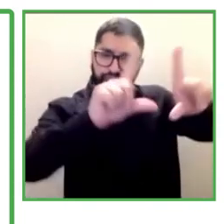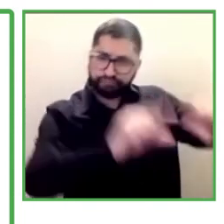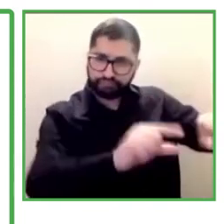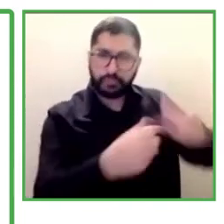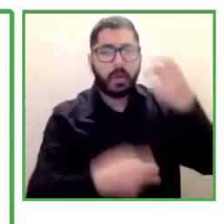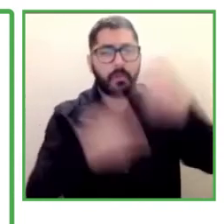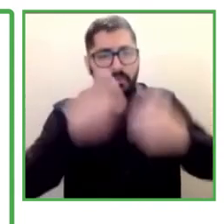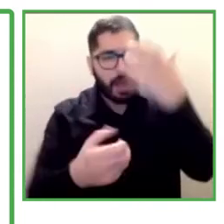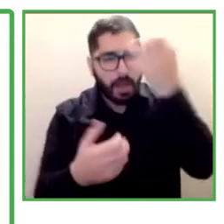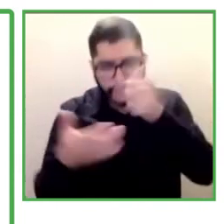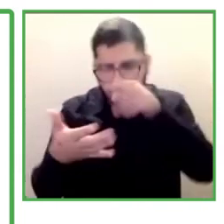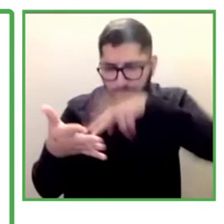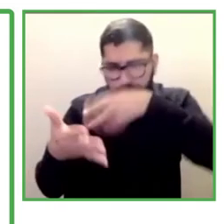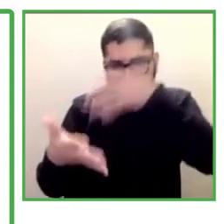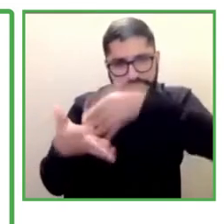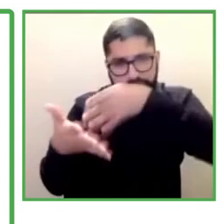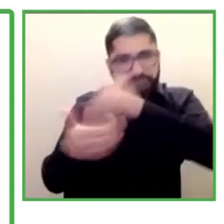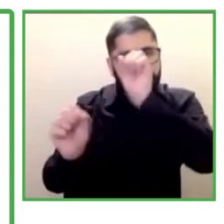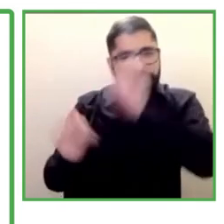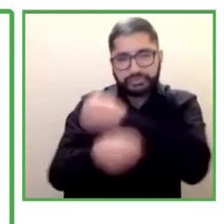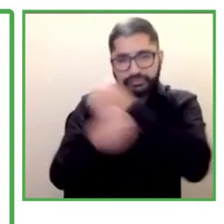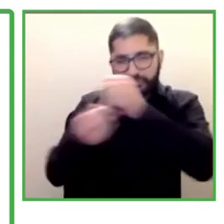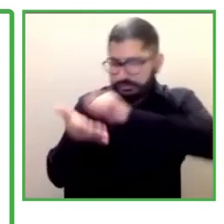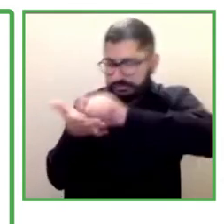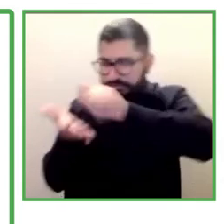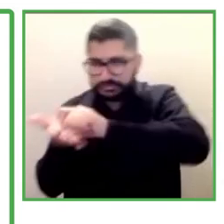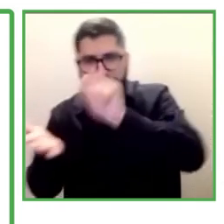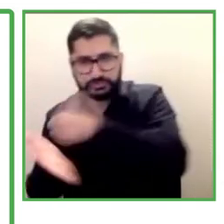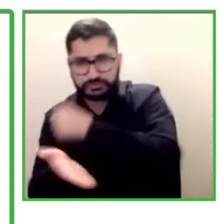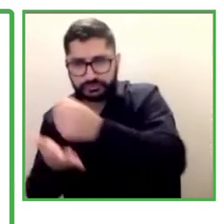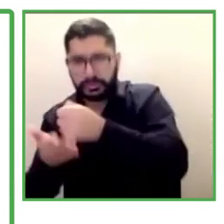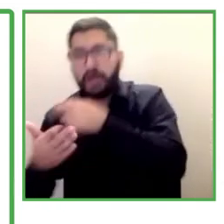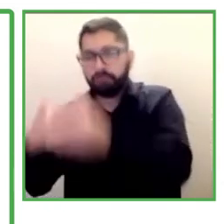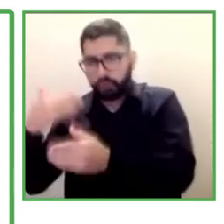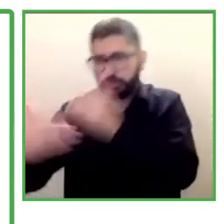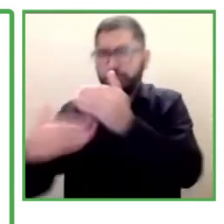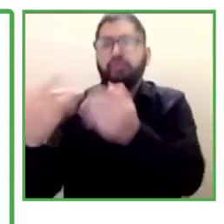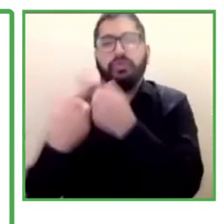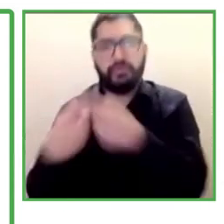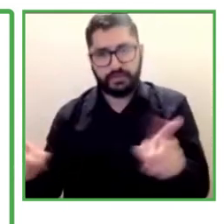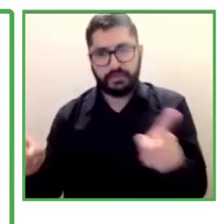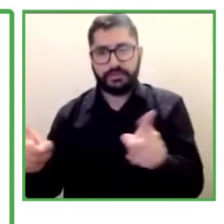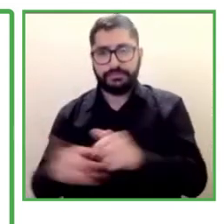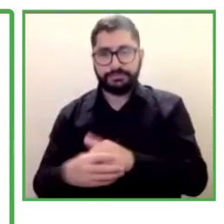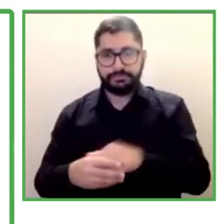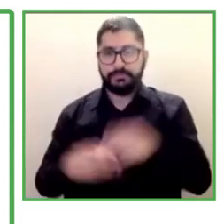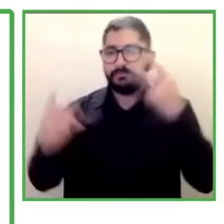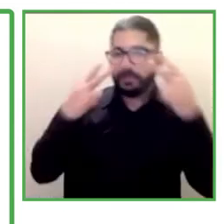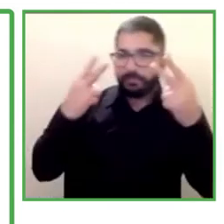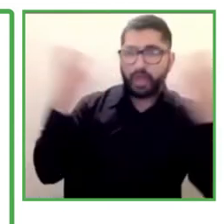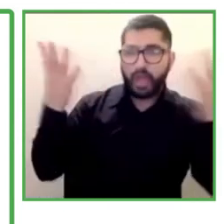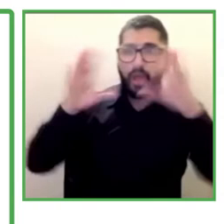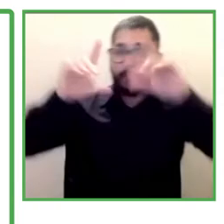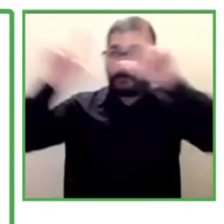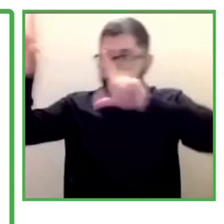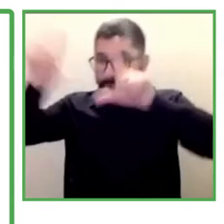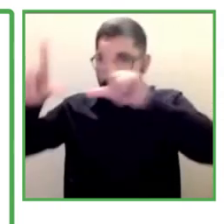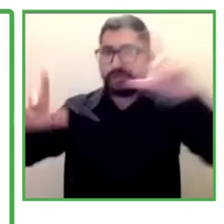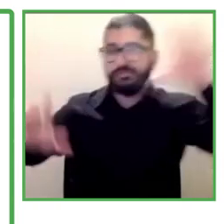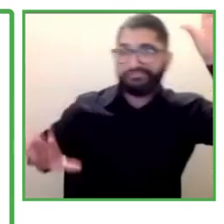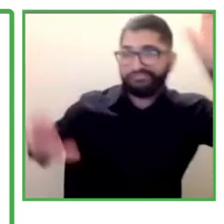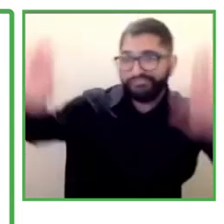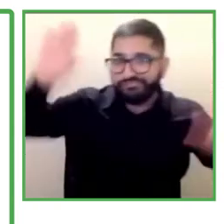issues. They are being left out of this process. It's also important to diversify the profile and the different tasks so that